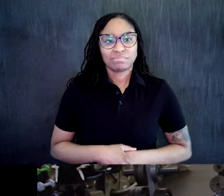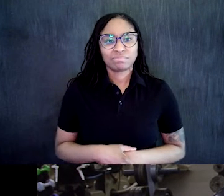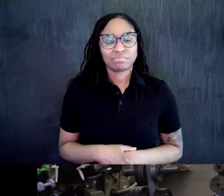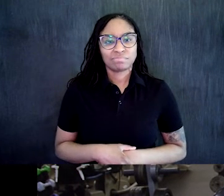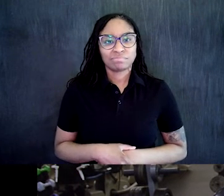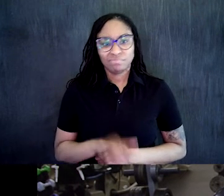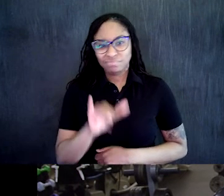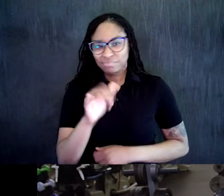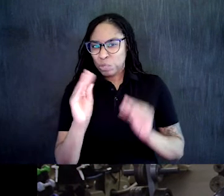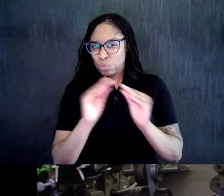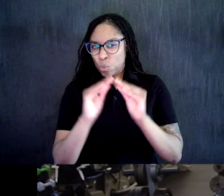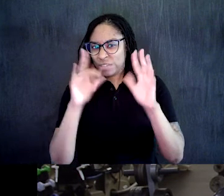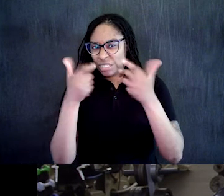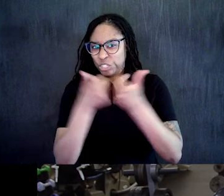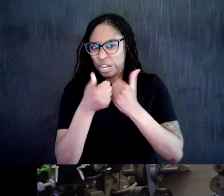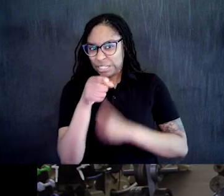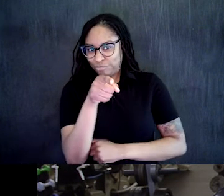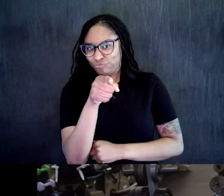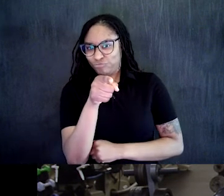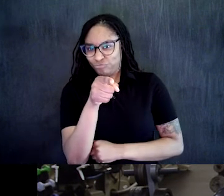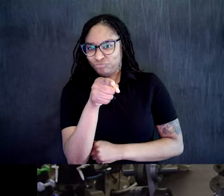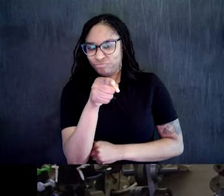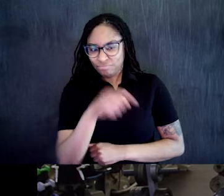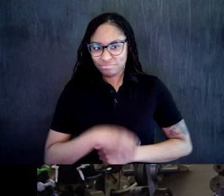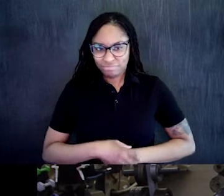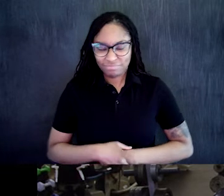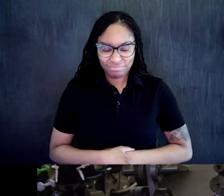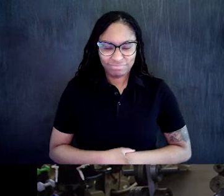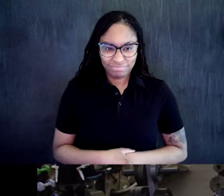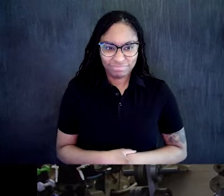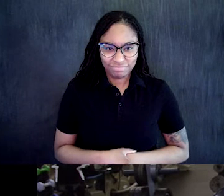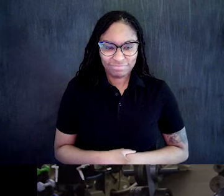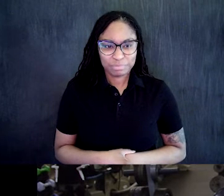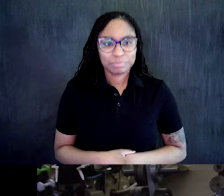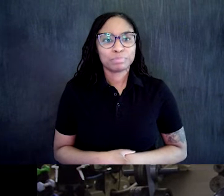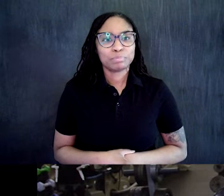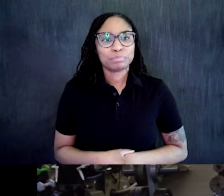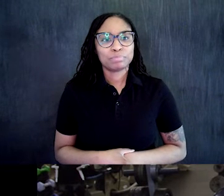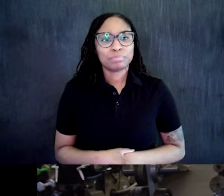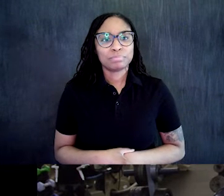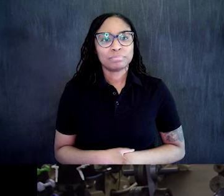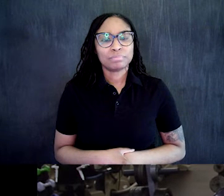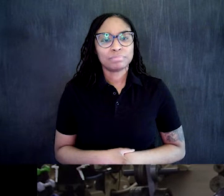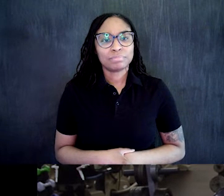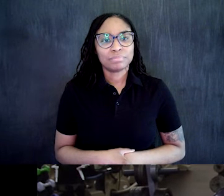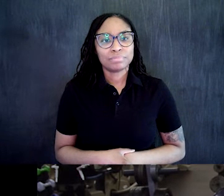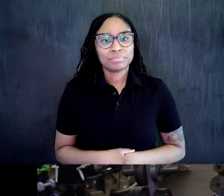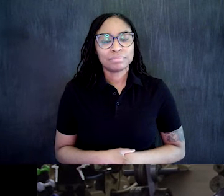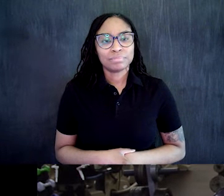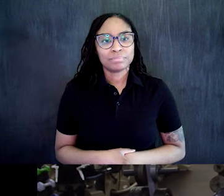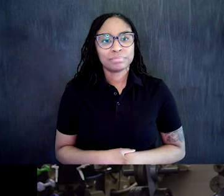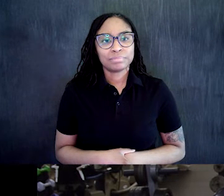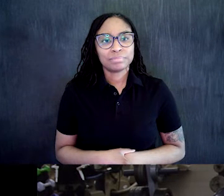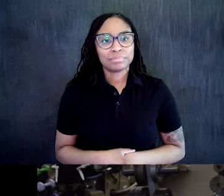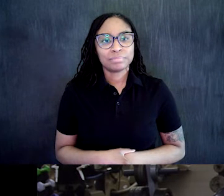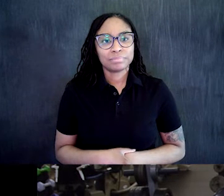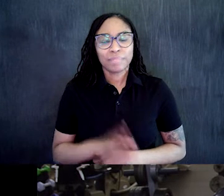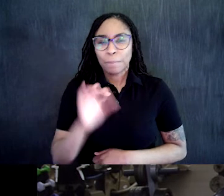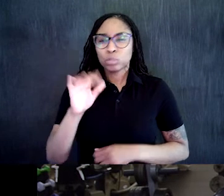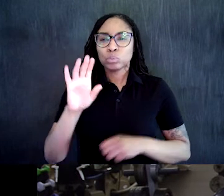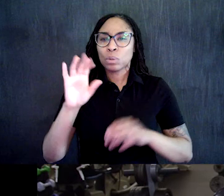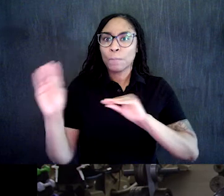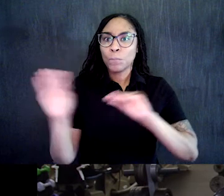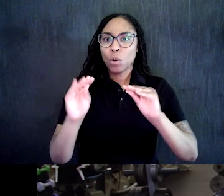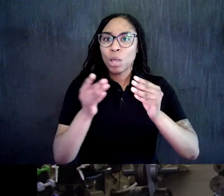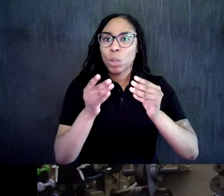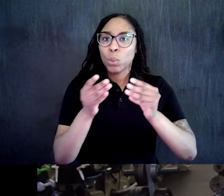sure that we're lengthening those hamstrings and we're feeling a pull there. feet about hip-width apart here. right. Back